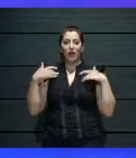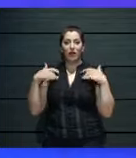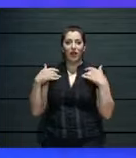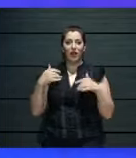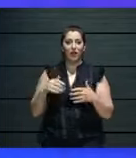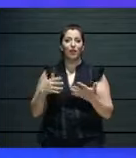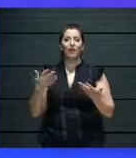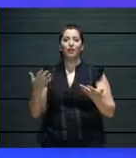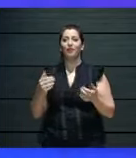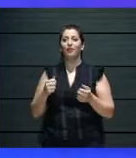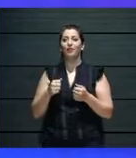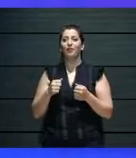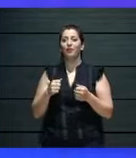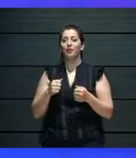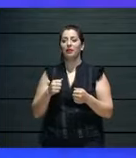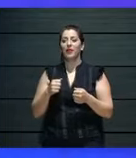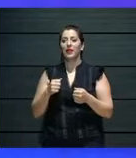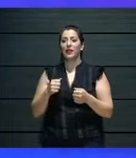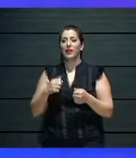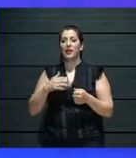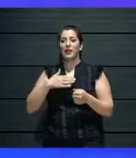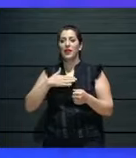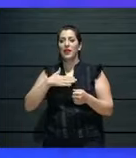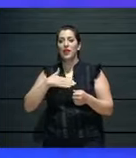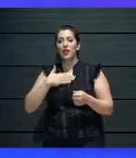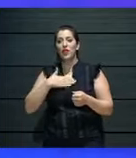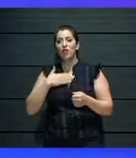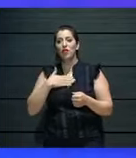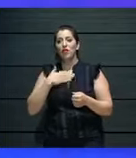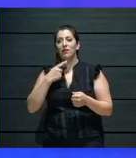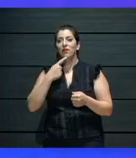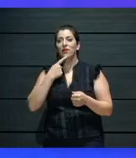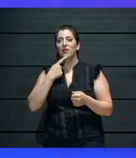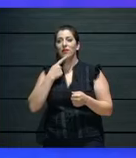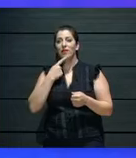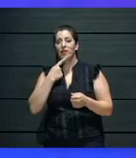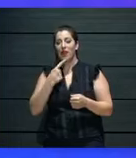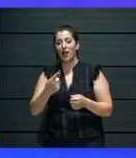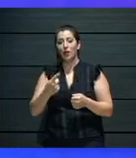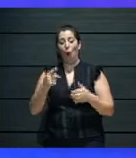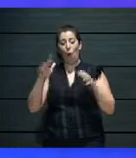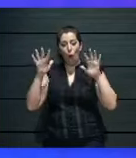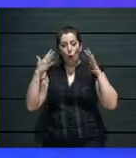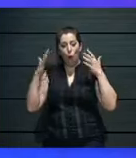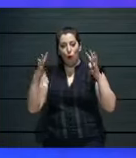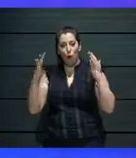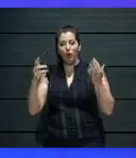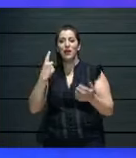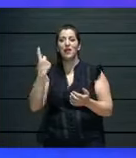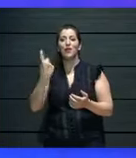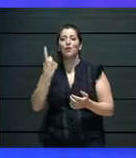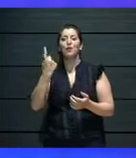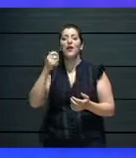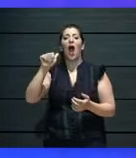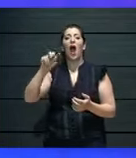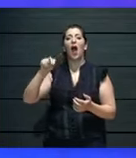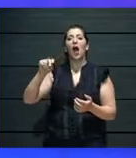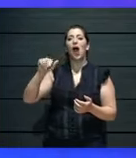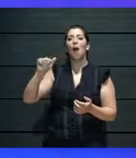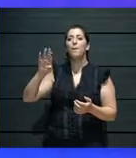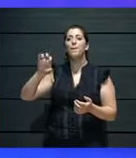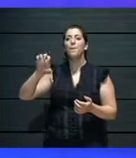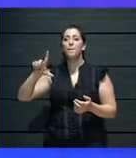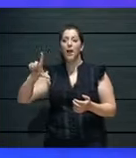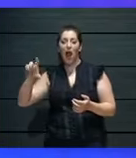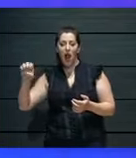from here, um, I congratulate my colleague, Annabelle Stavala, who I think is an example, is an